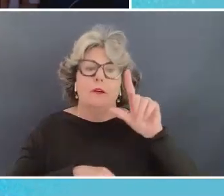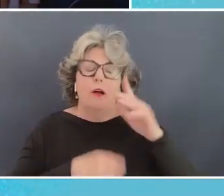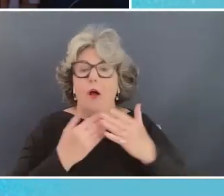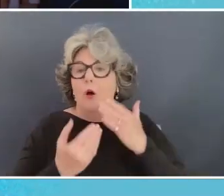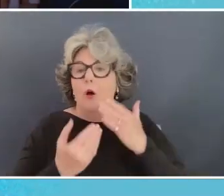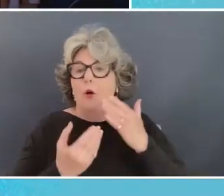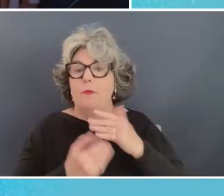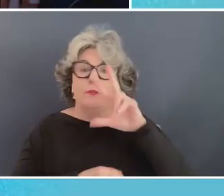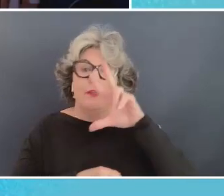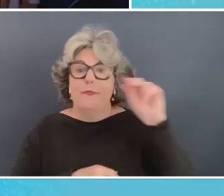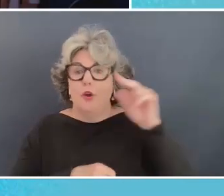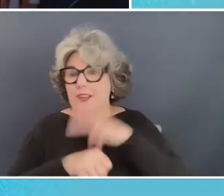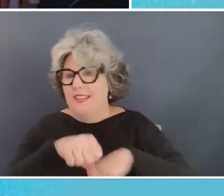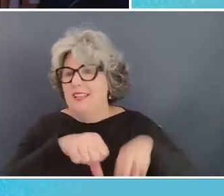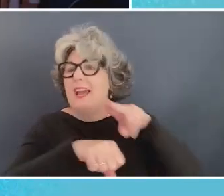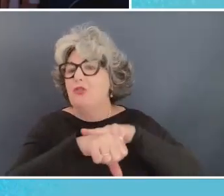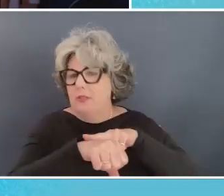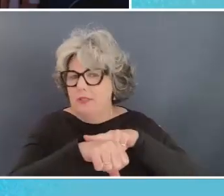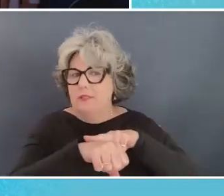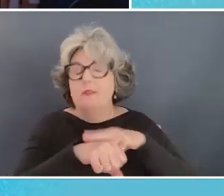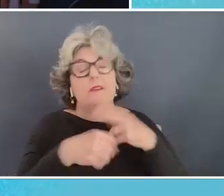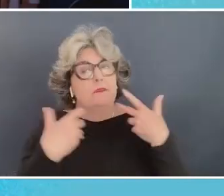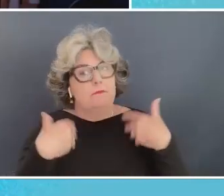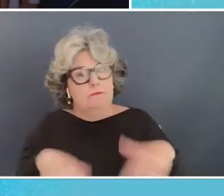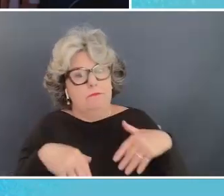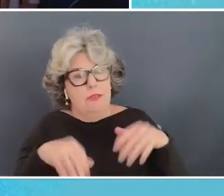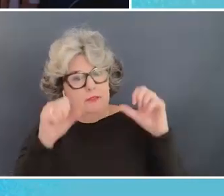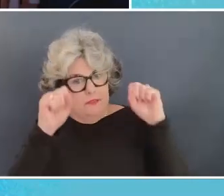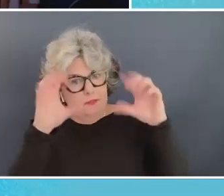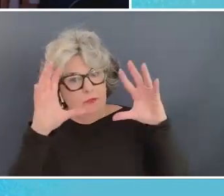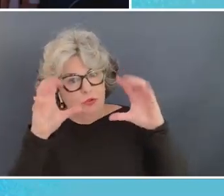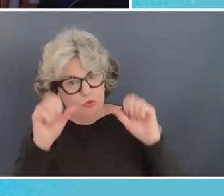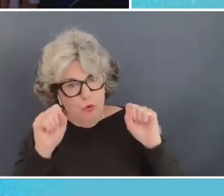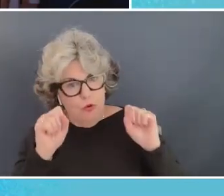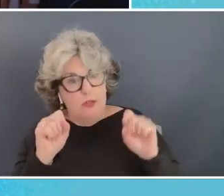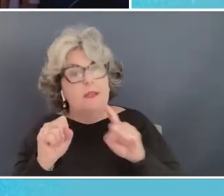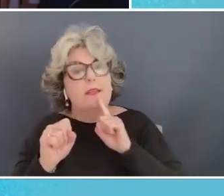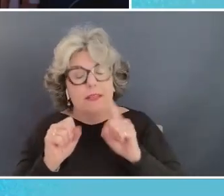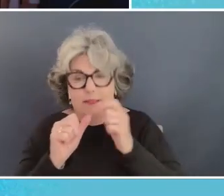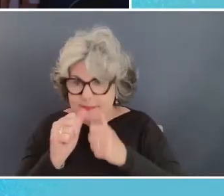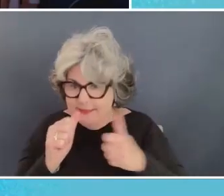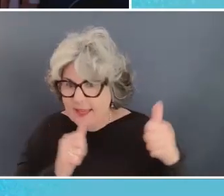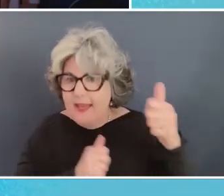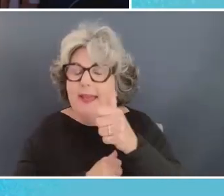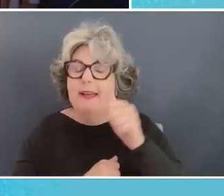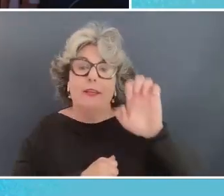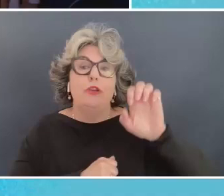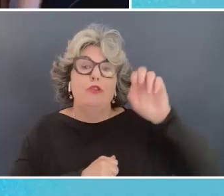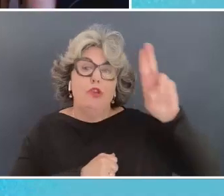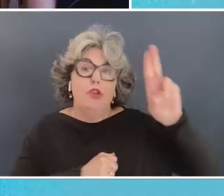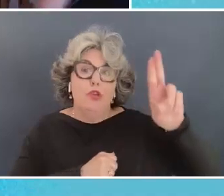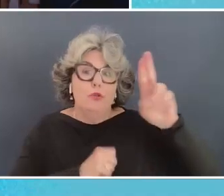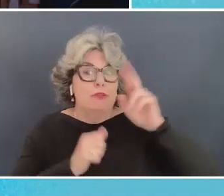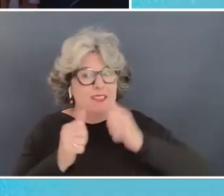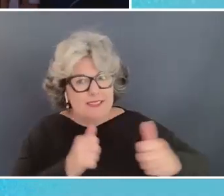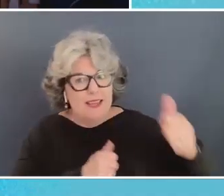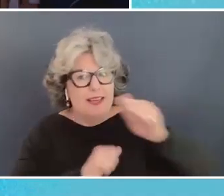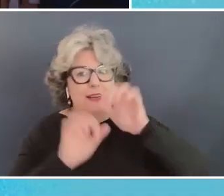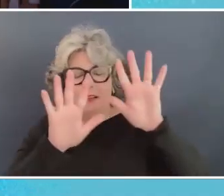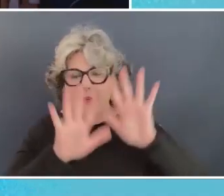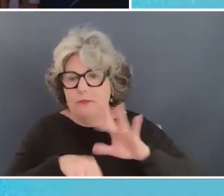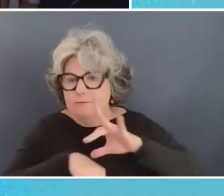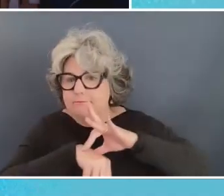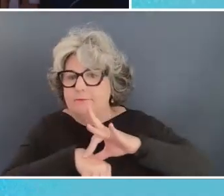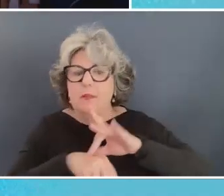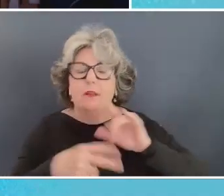almost 30 nations that's extraordinary and it does it is ahead on a lot of climate issues and it did better certainly